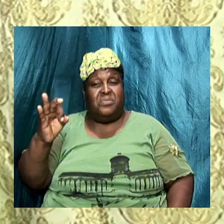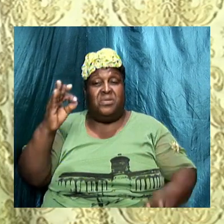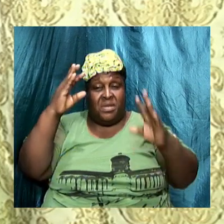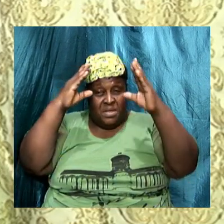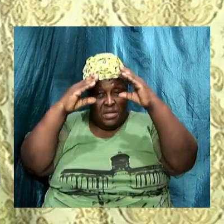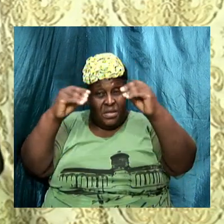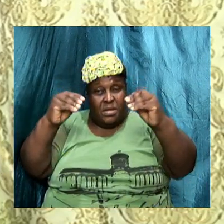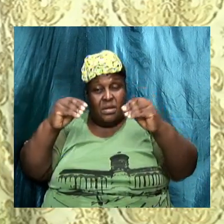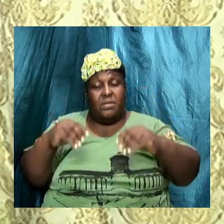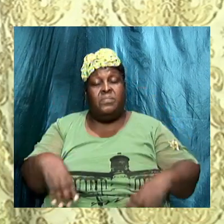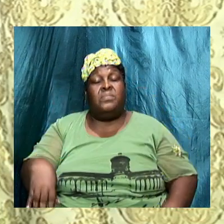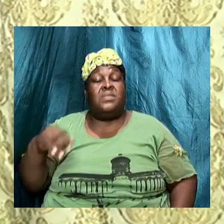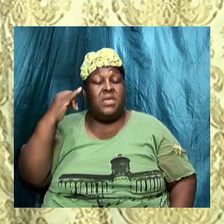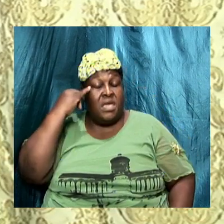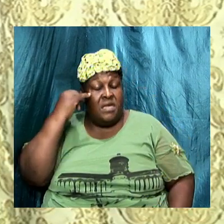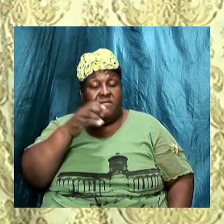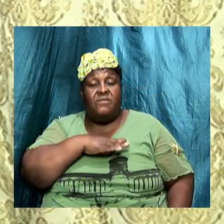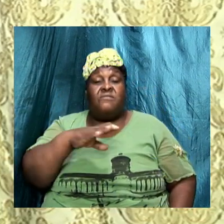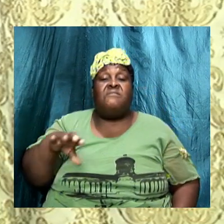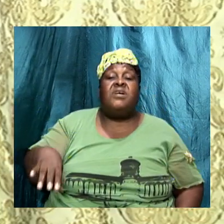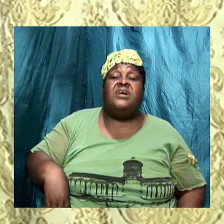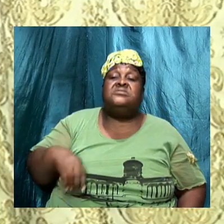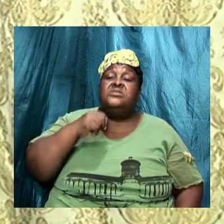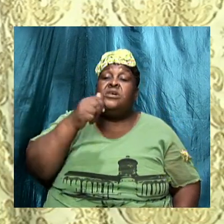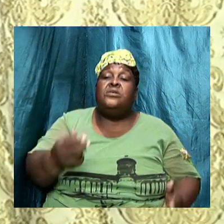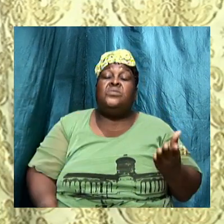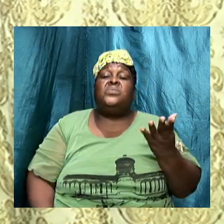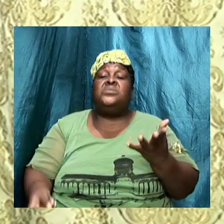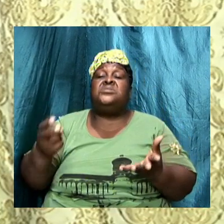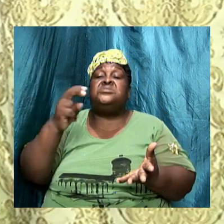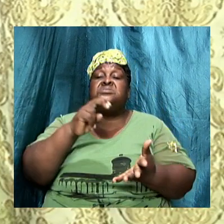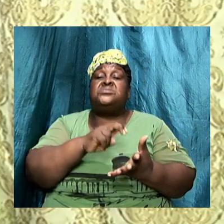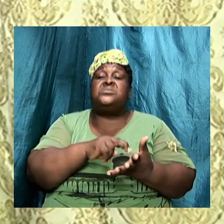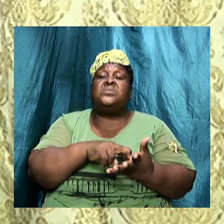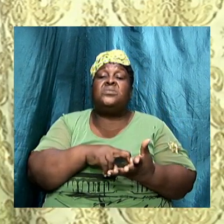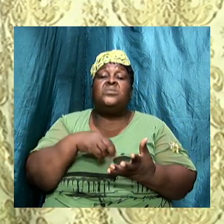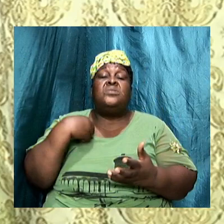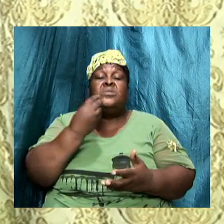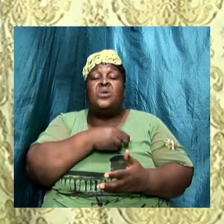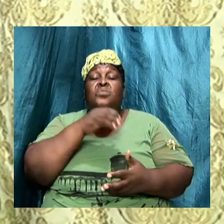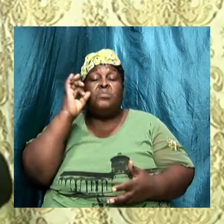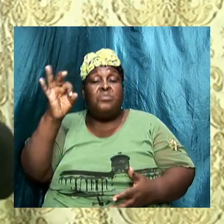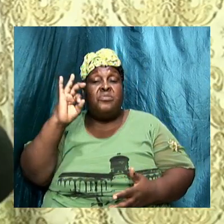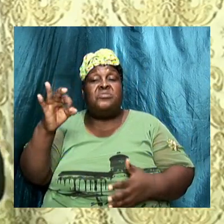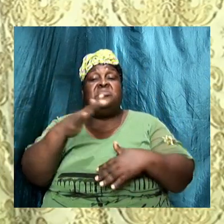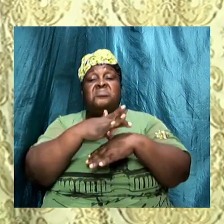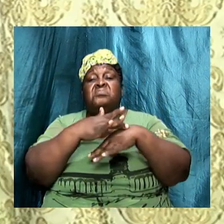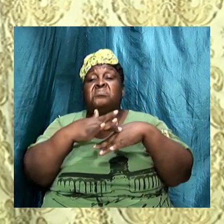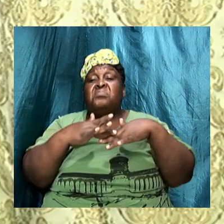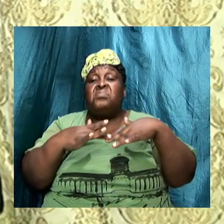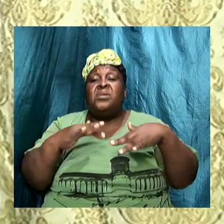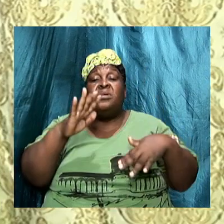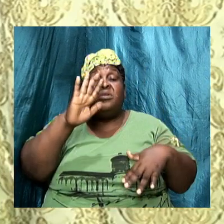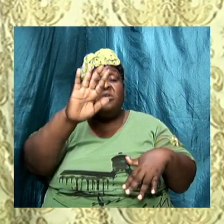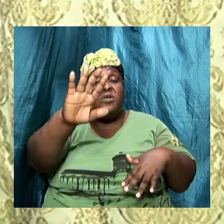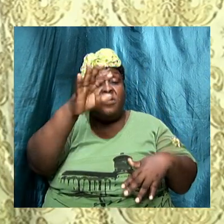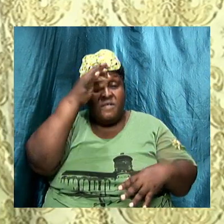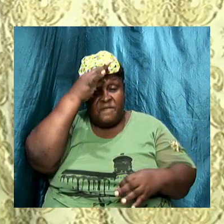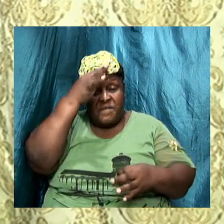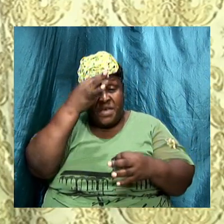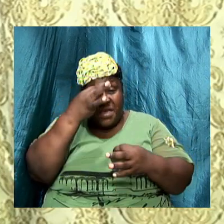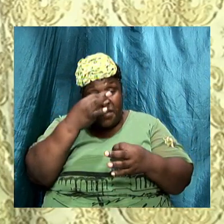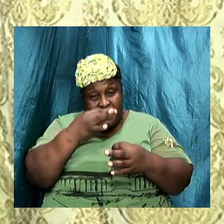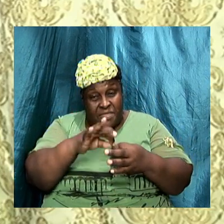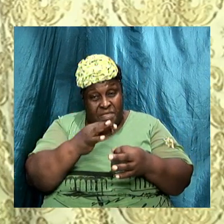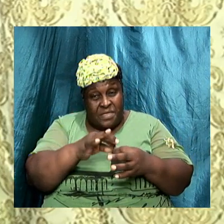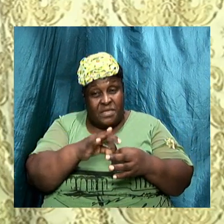that if Christ is not risen then our preaching is vain and your faith is